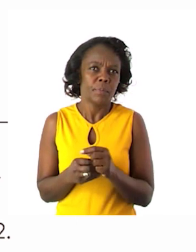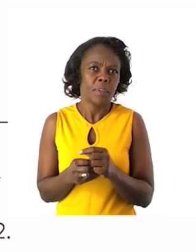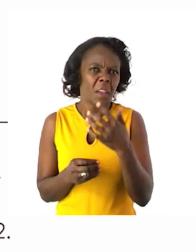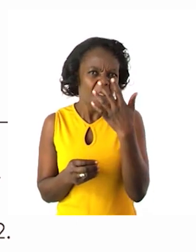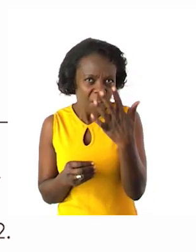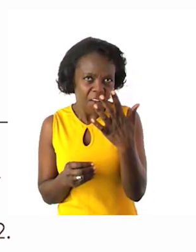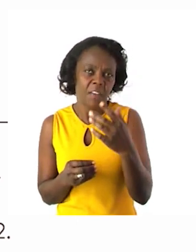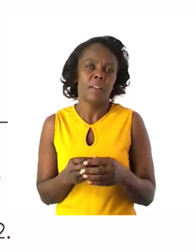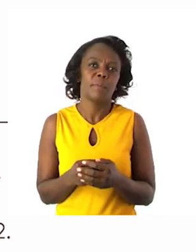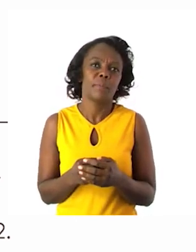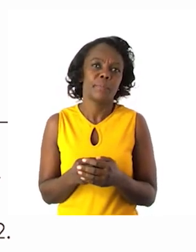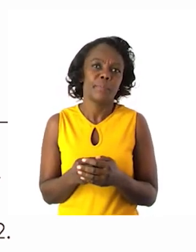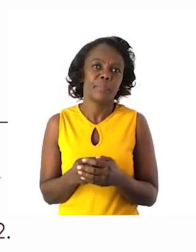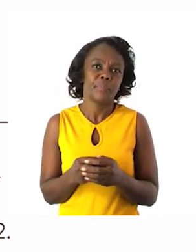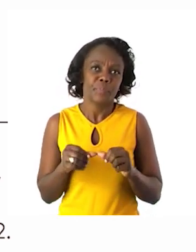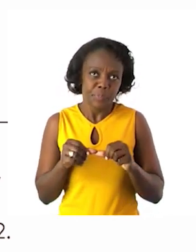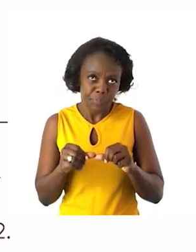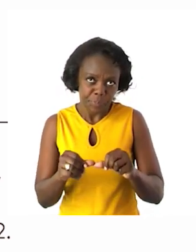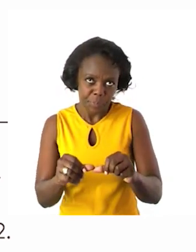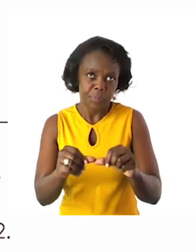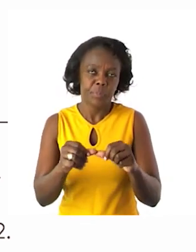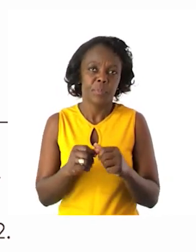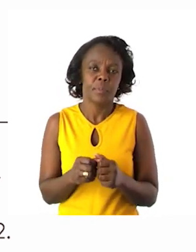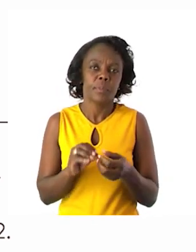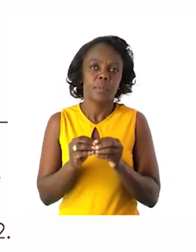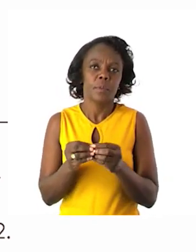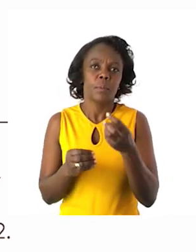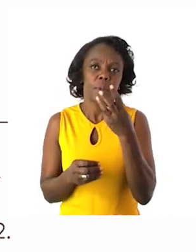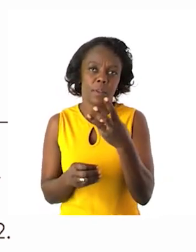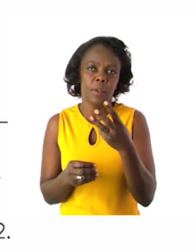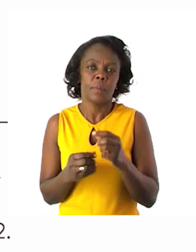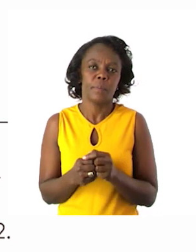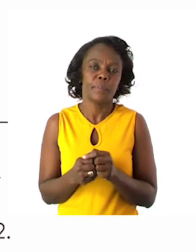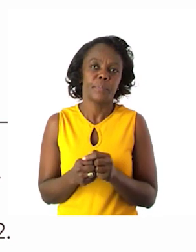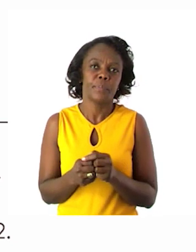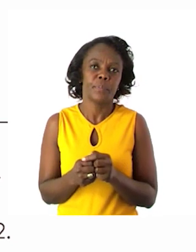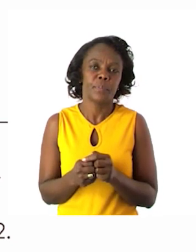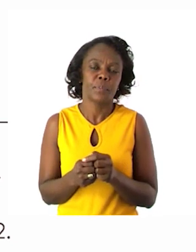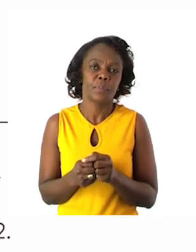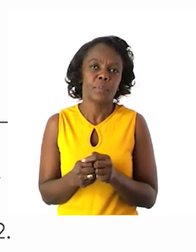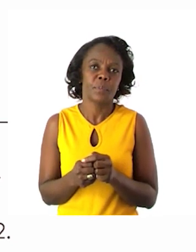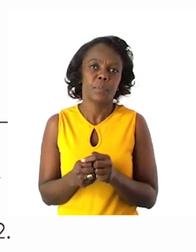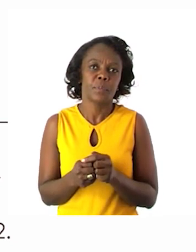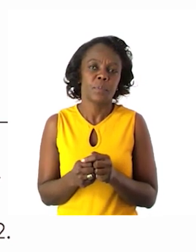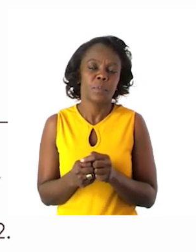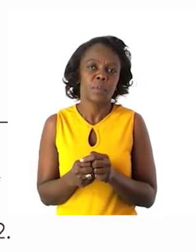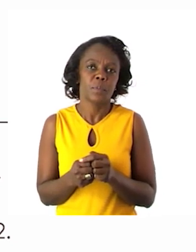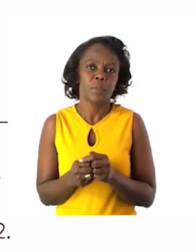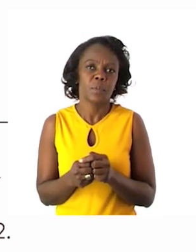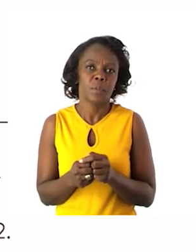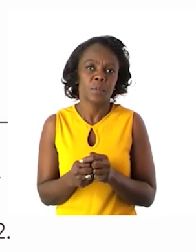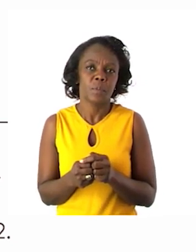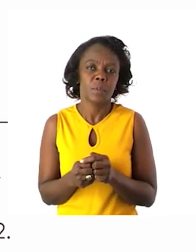in the 2 numbers. And you continue to number 3. Number 3 is a bit challenging but they have made it